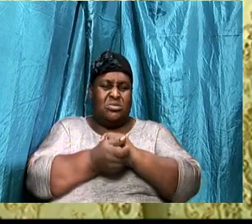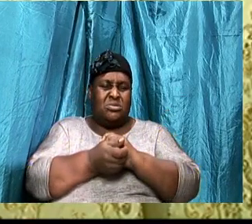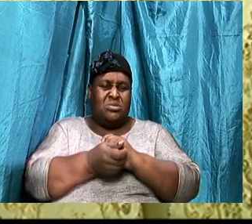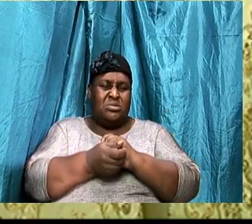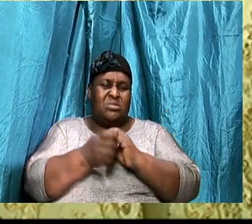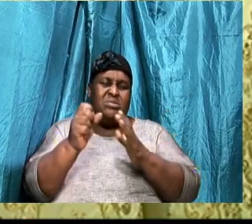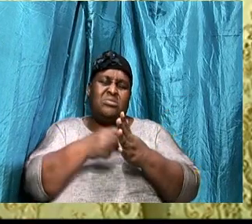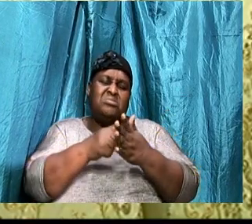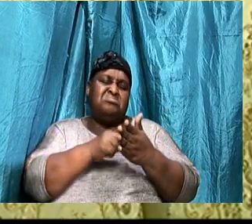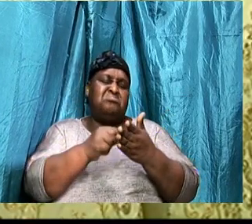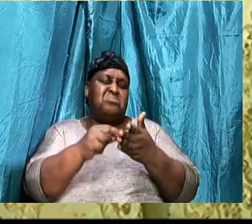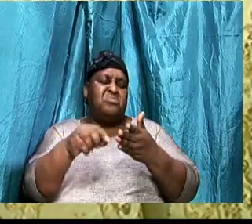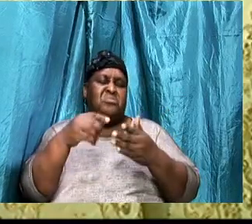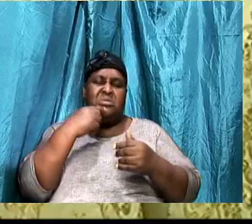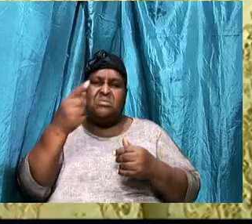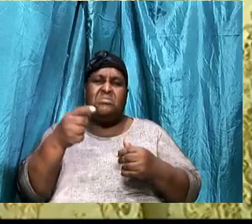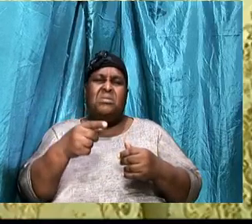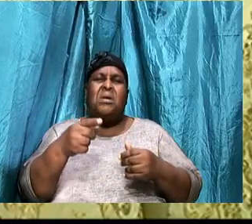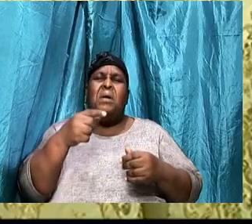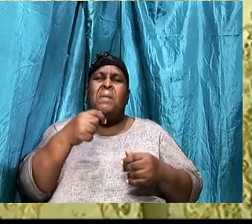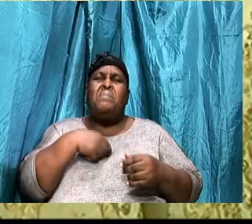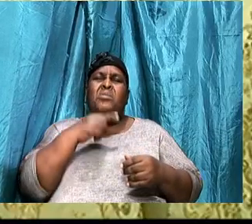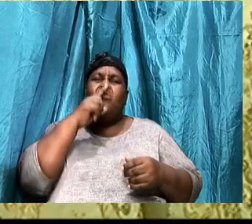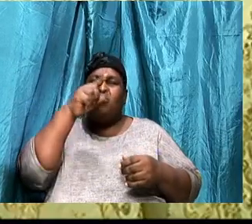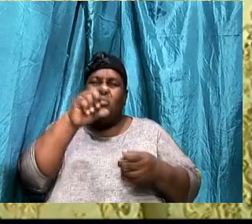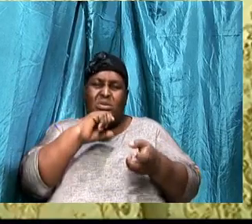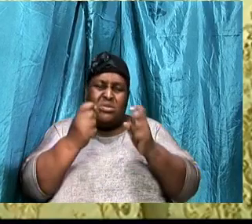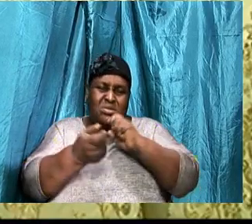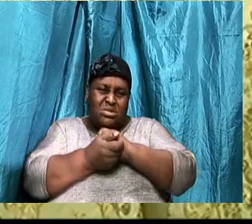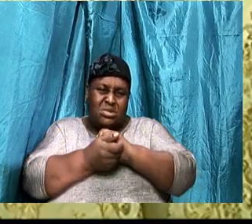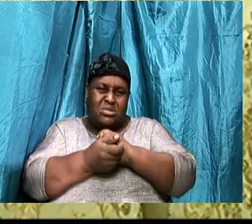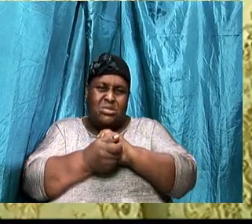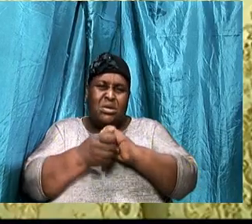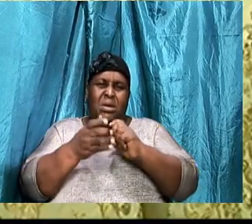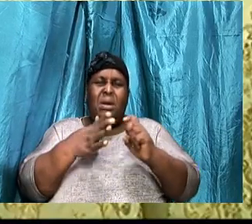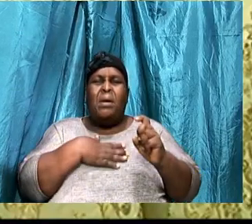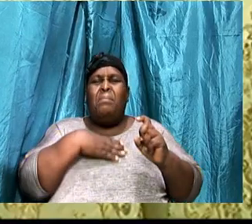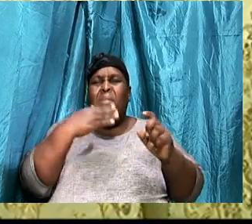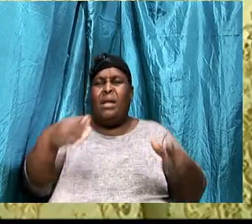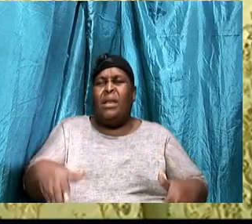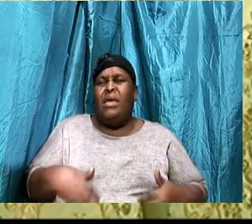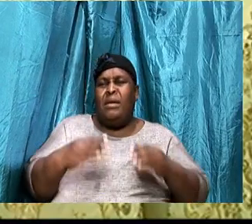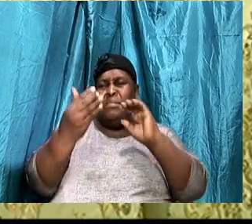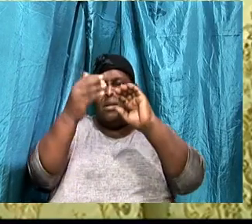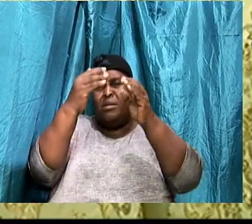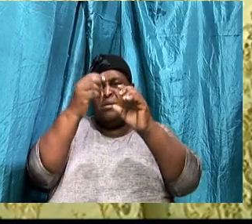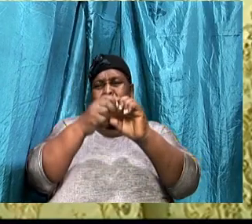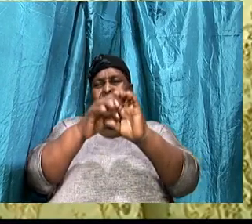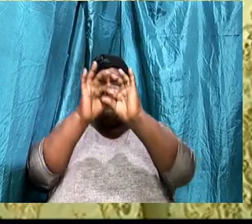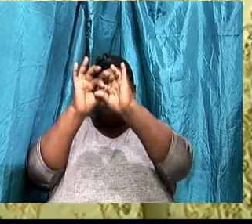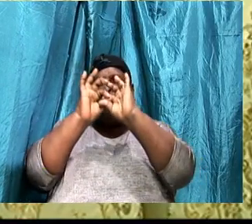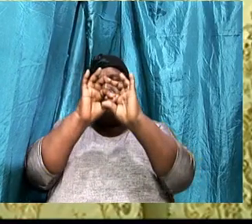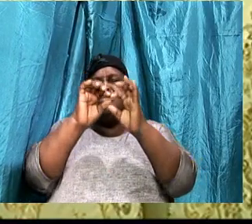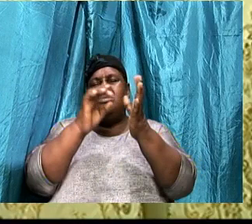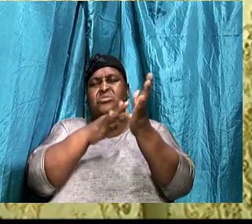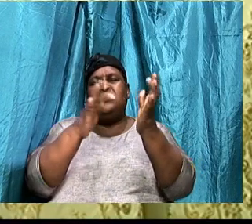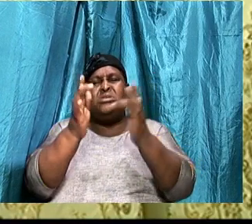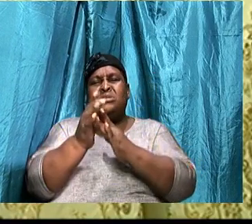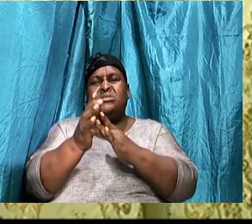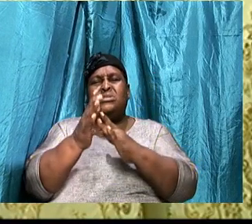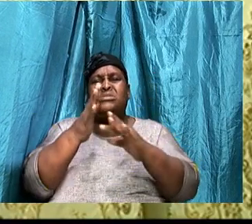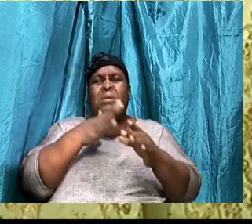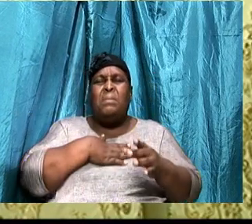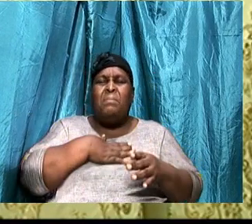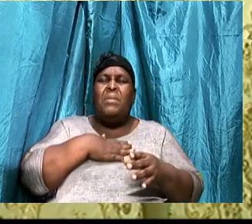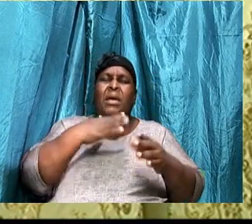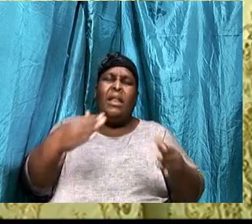changed. My life belongs to Jesus. I am not the one I was. My life has been